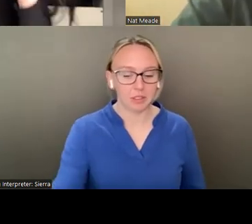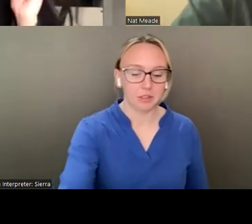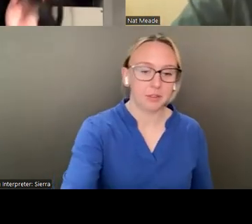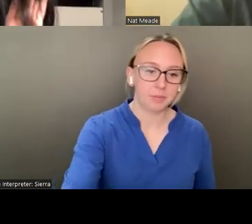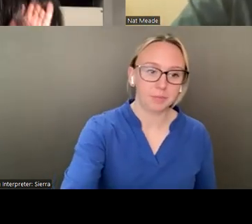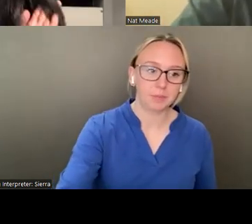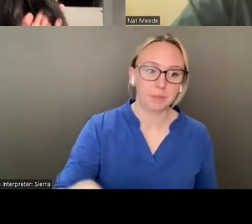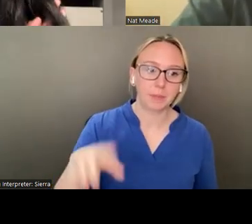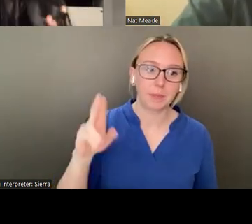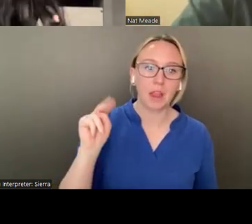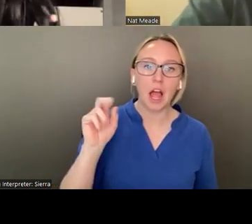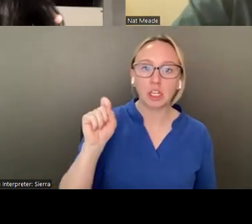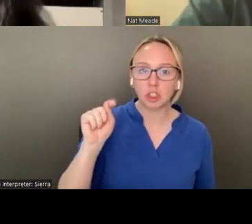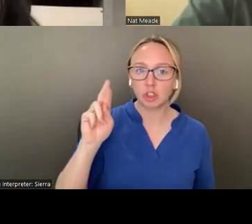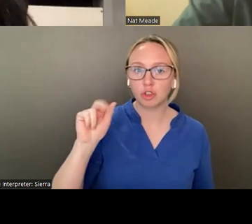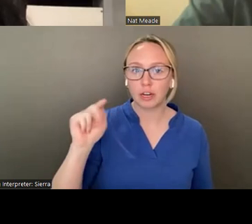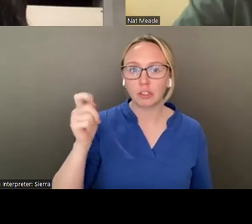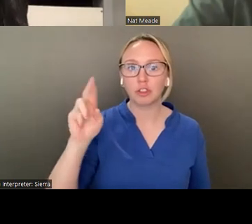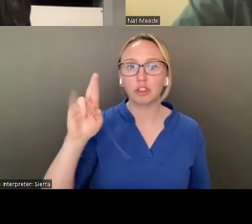Oh, unstrangering. Is that right?